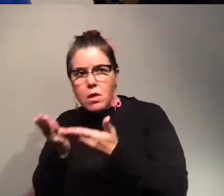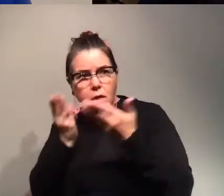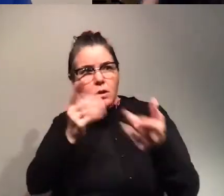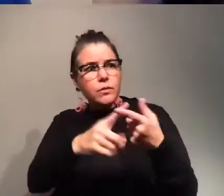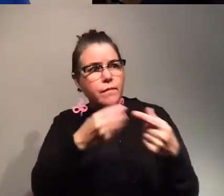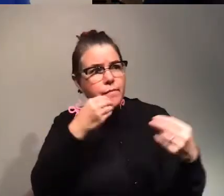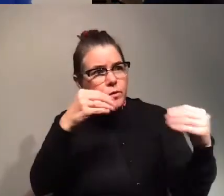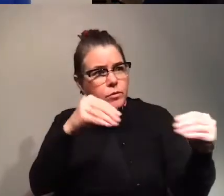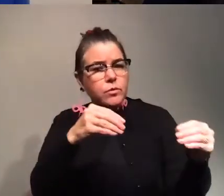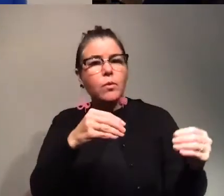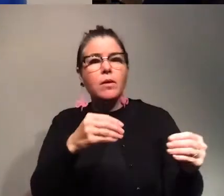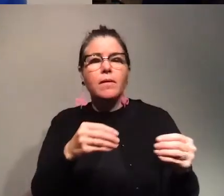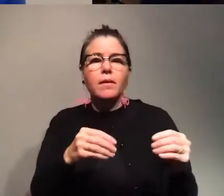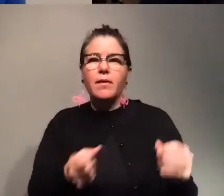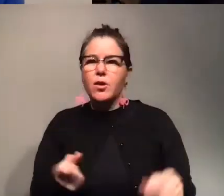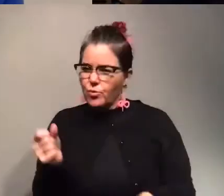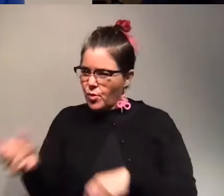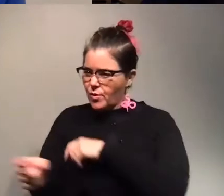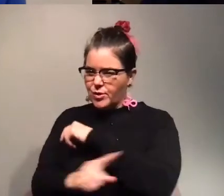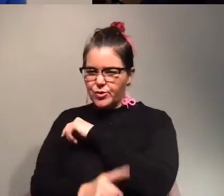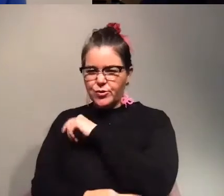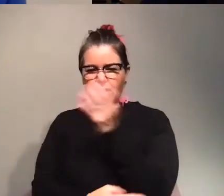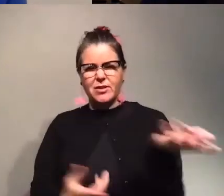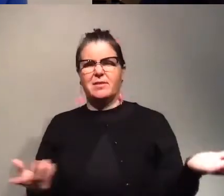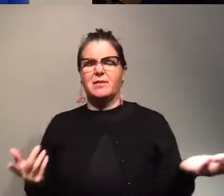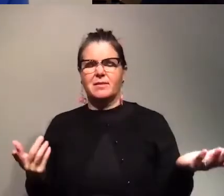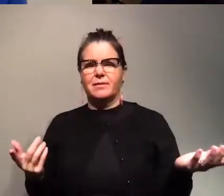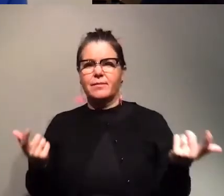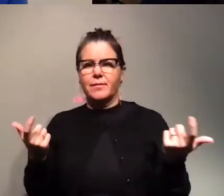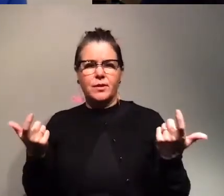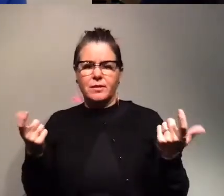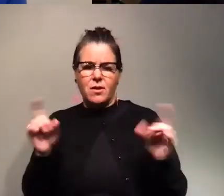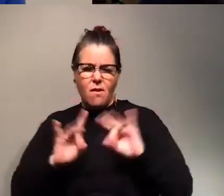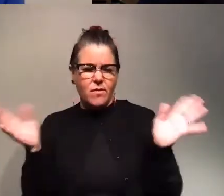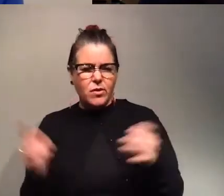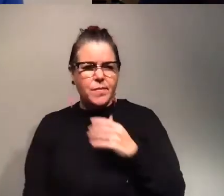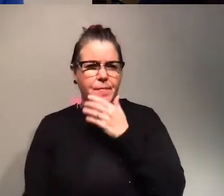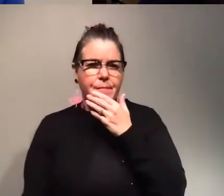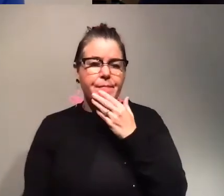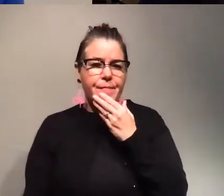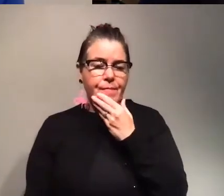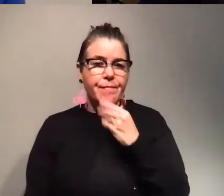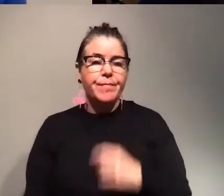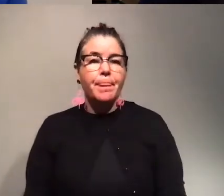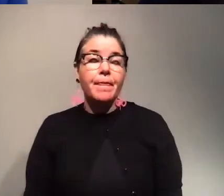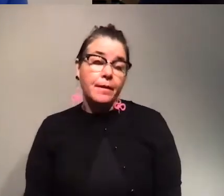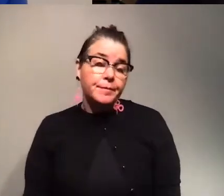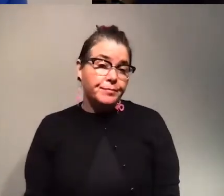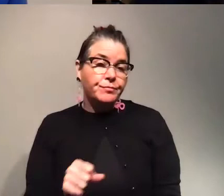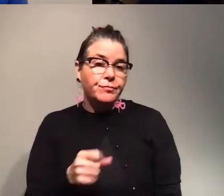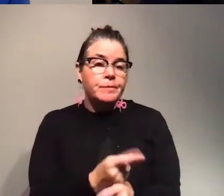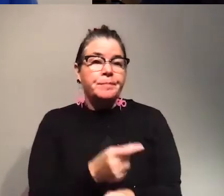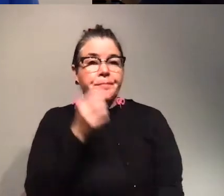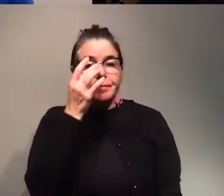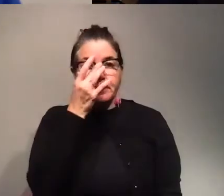grocery store and if you're just chucking it in the trash it's just such a horrible thing to do so yeah yeah and then uh